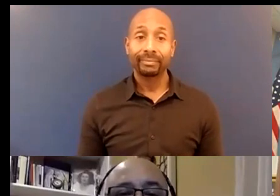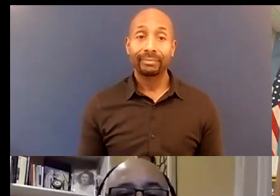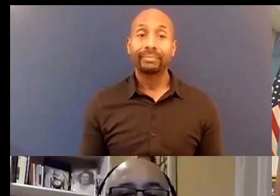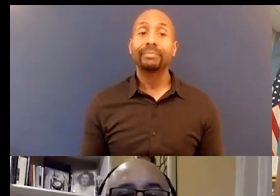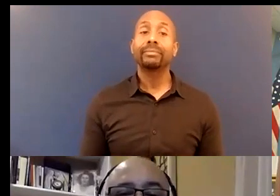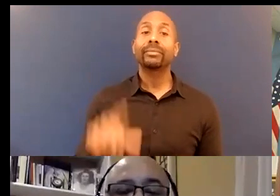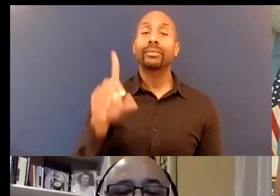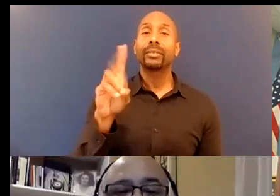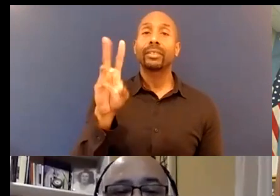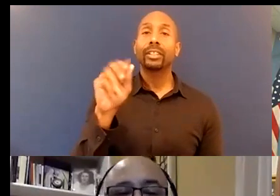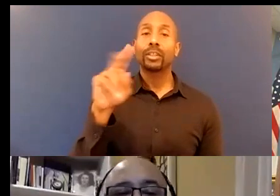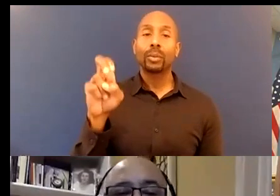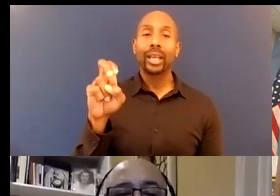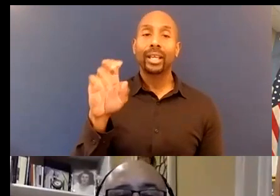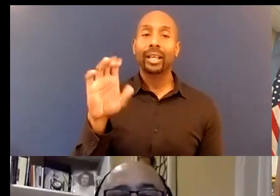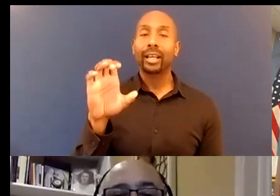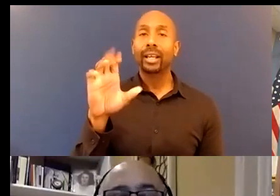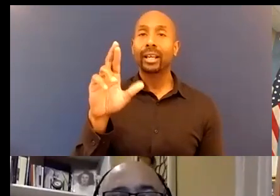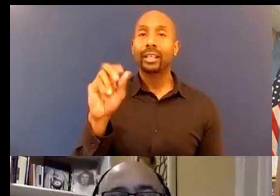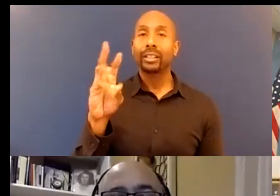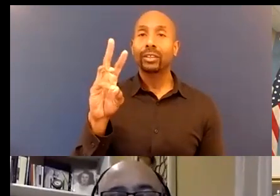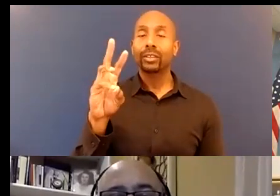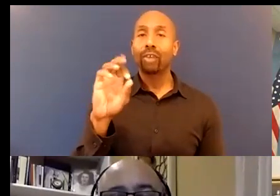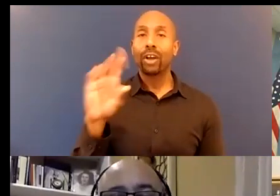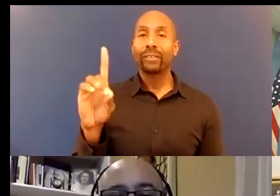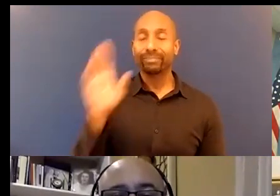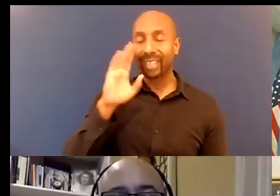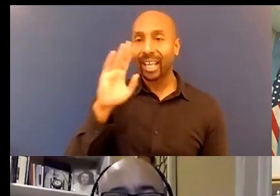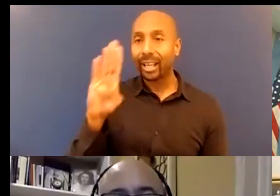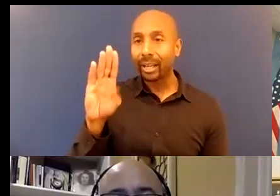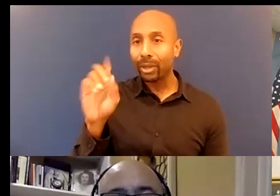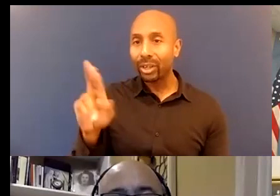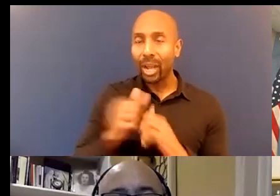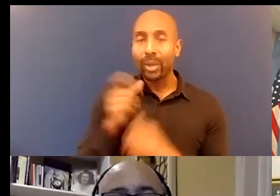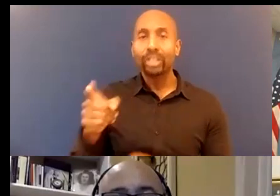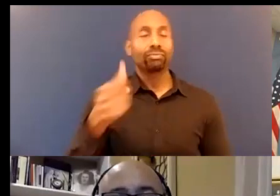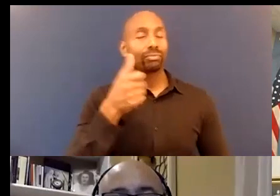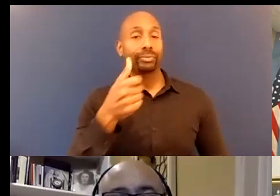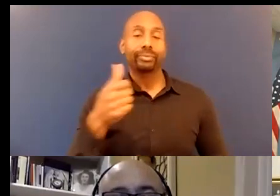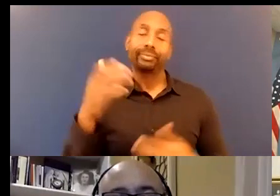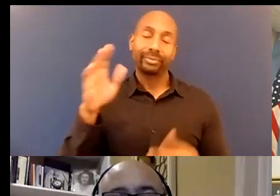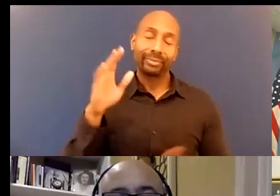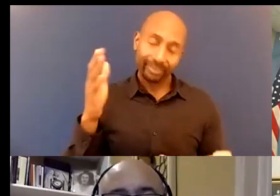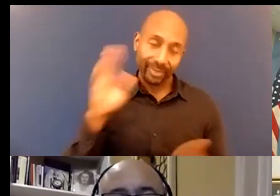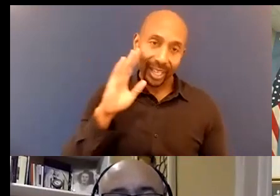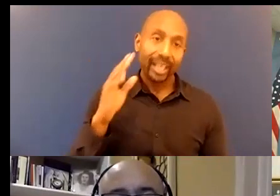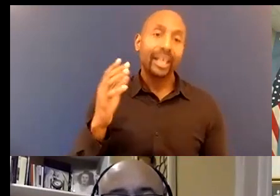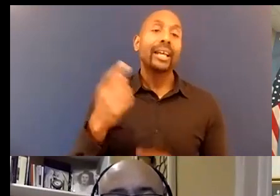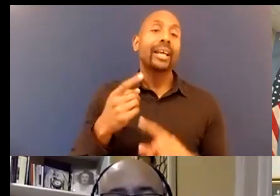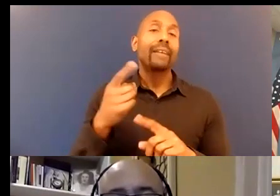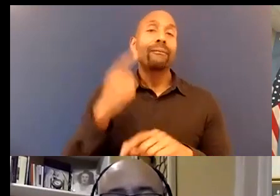This is Dwayne Crawford. Hello, Booker, how are you? Good, how you doing? How's the listening audience out there? This is Dwayne Crawford. the director for the National